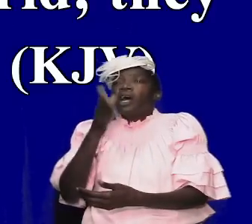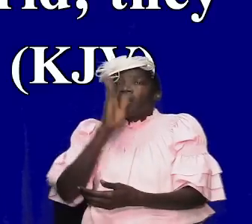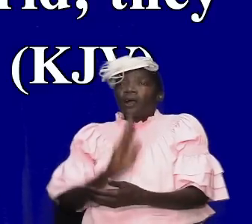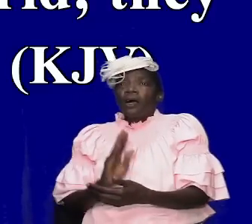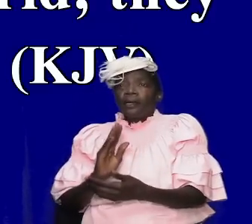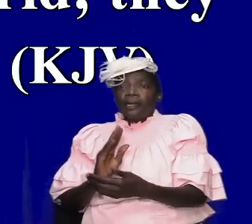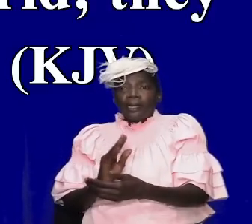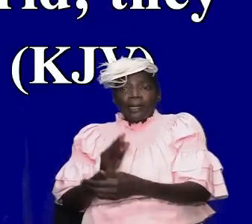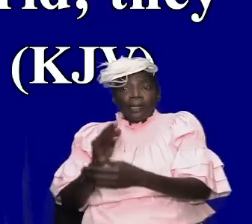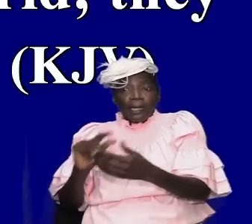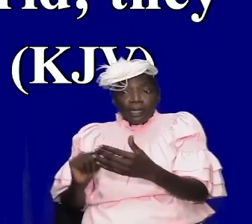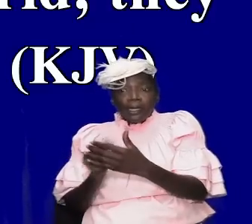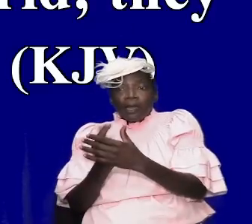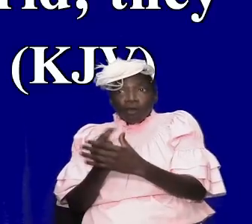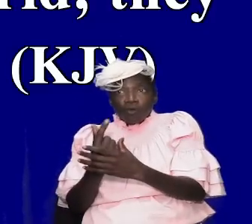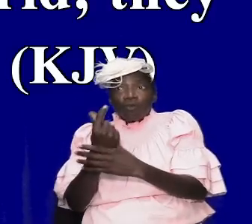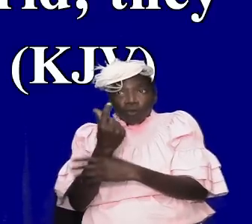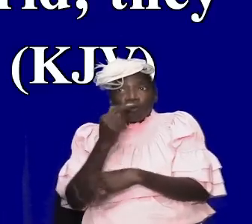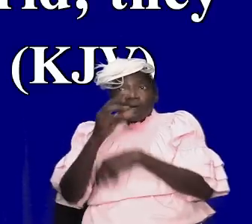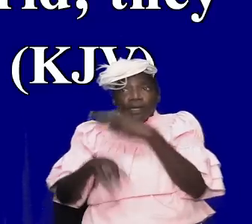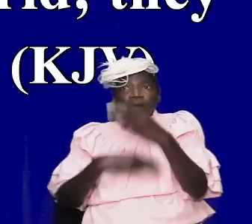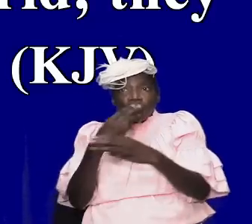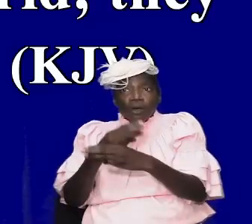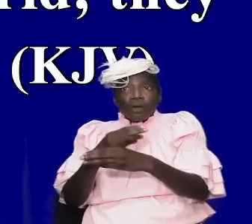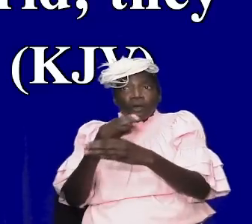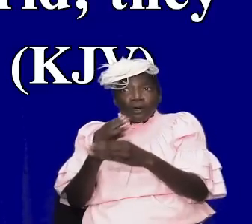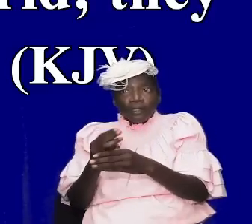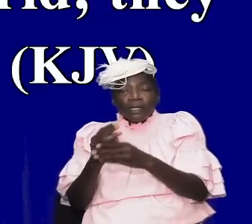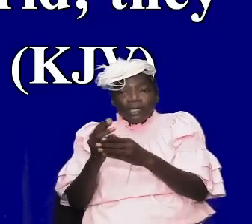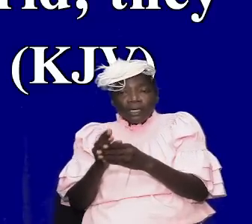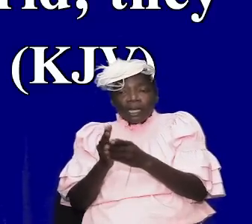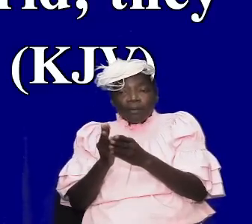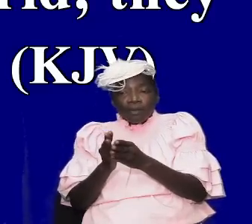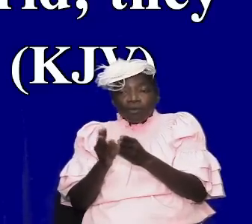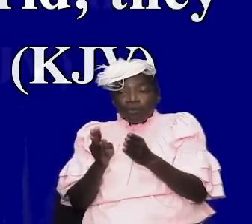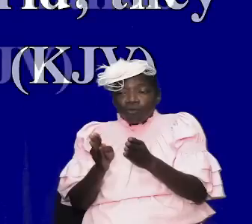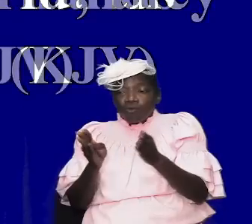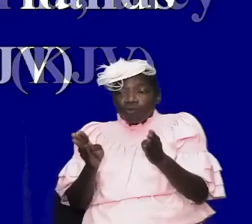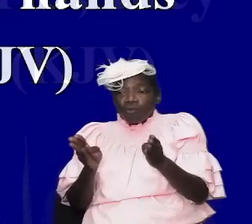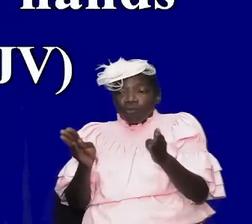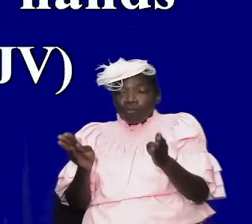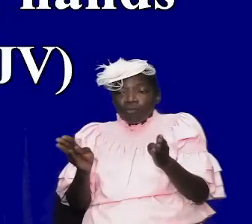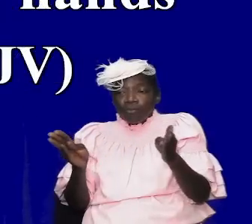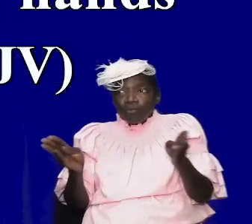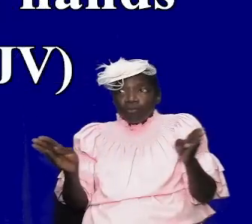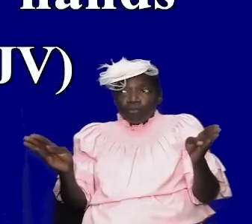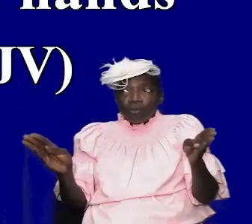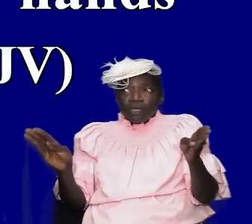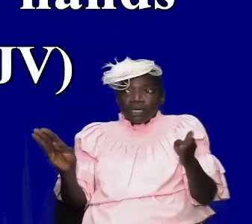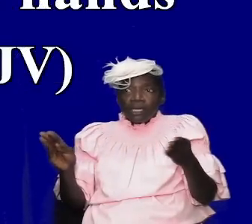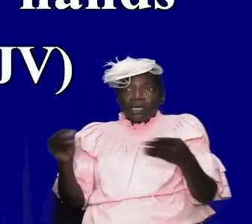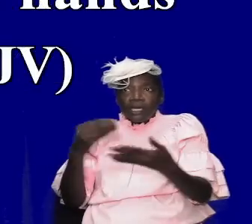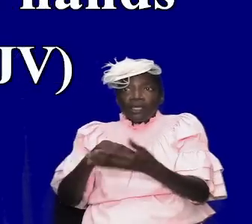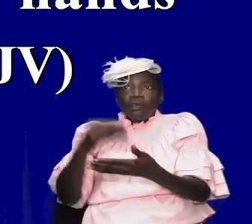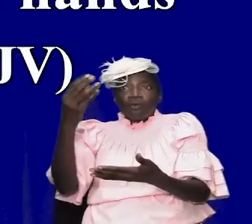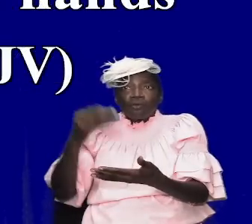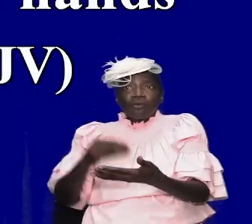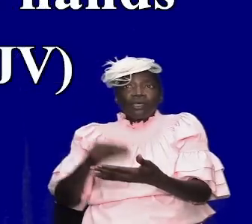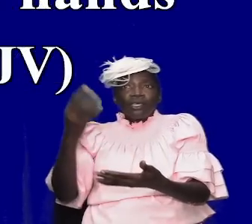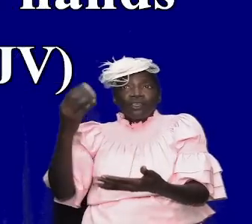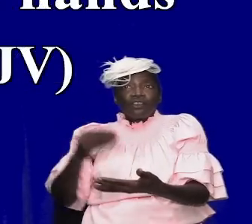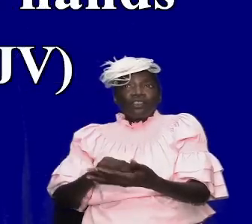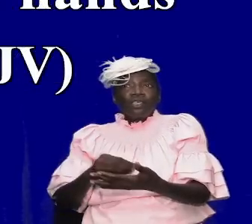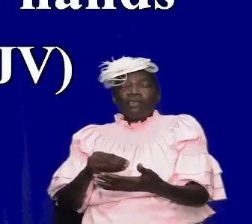in the world they increase in riches yes and this is of writing verily